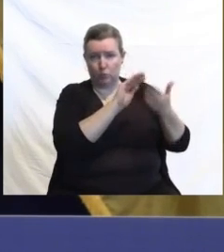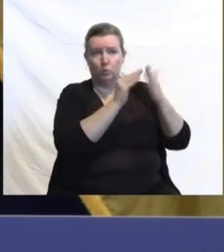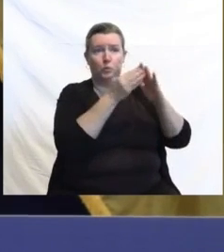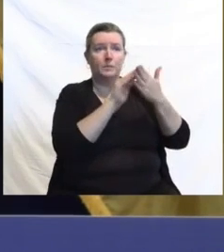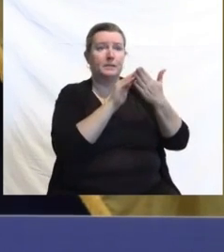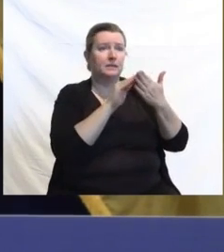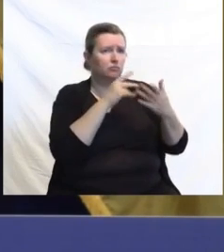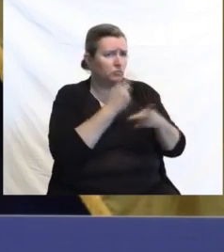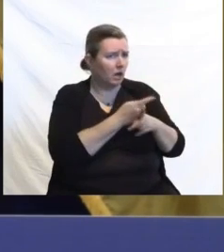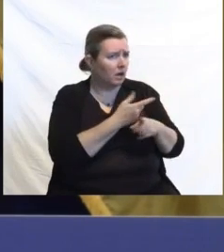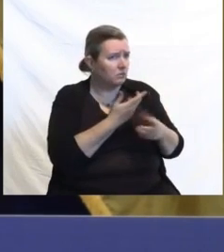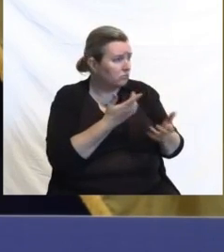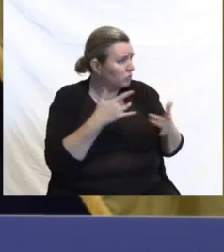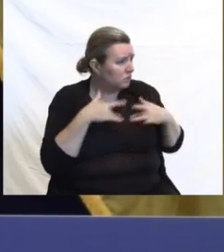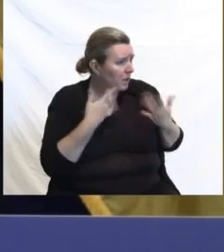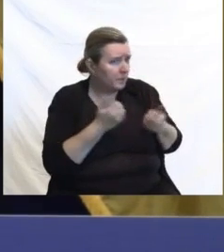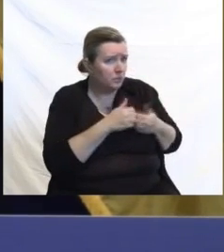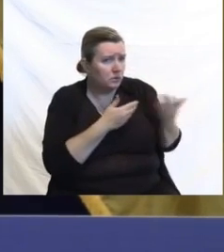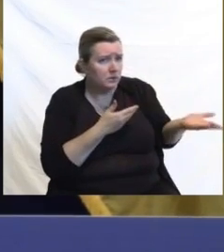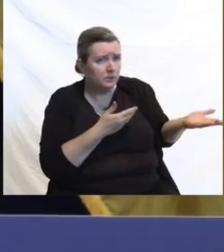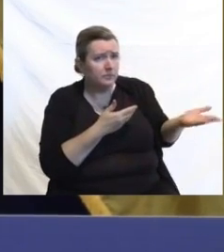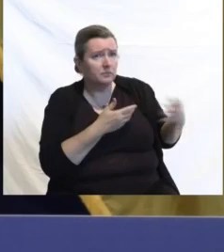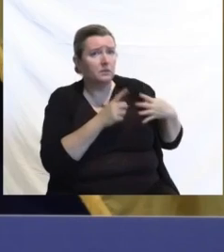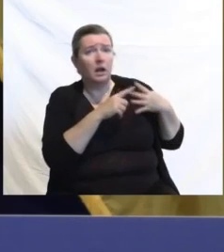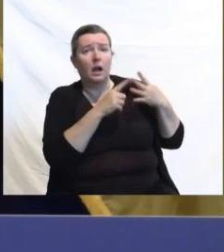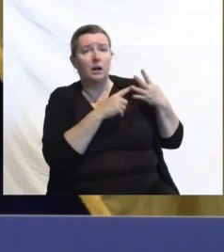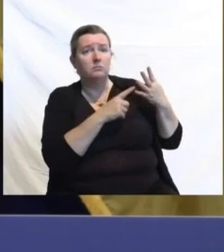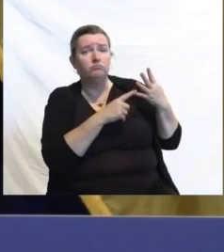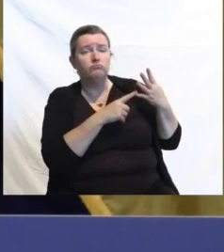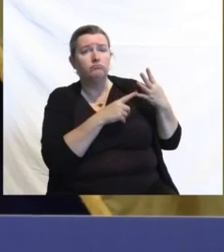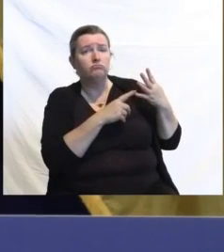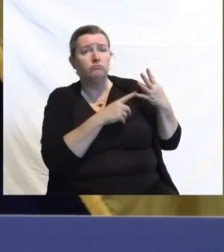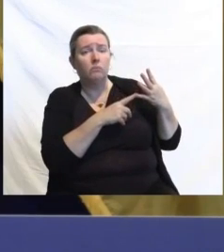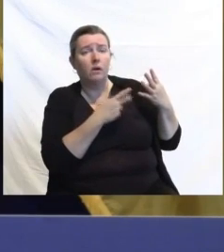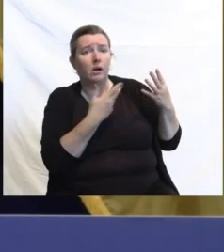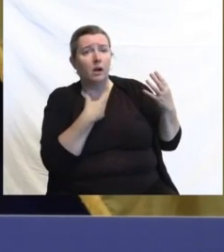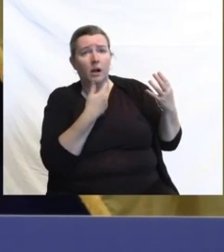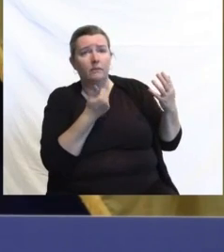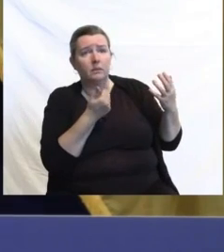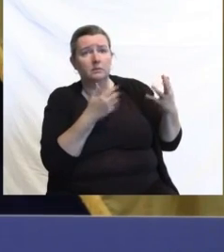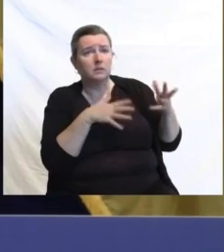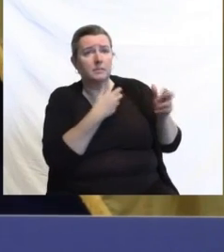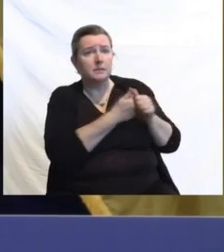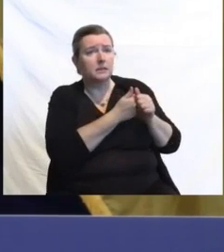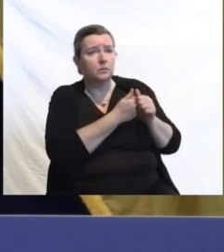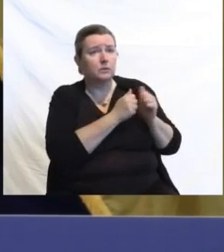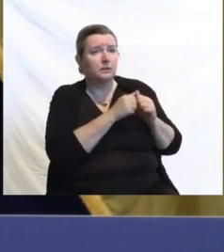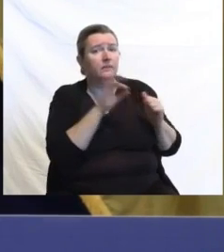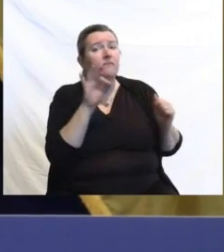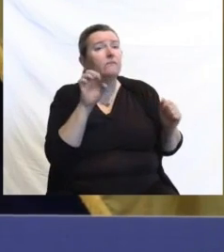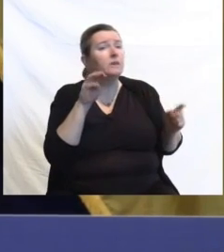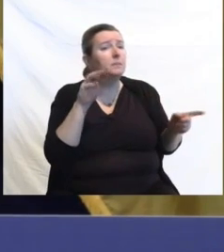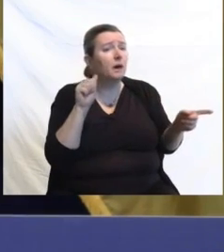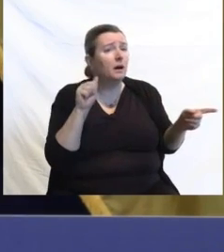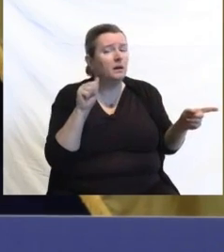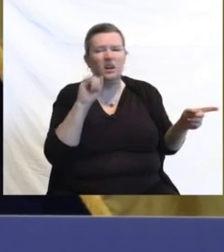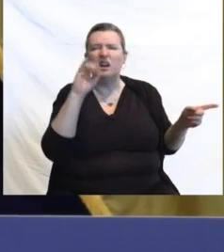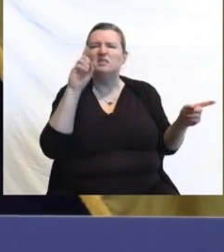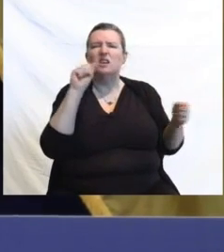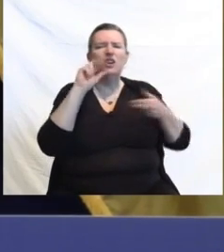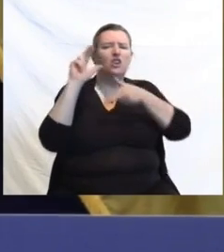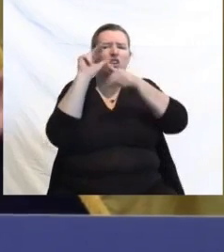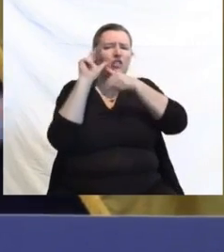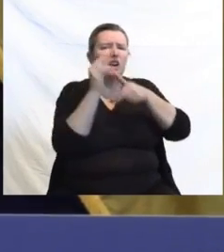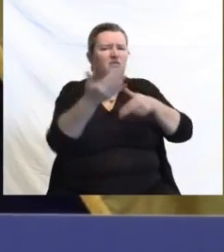And the other item I had was any update on FEMA, Ida, whether it's homes or